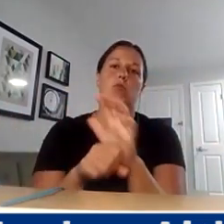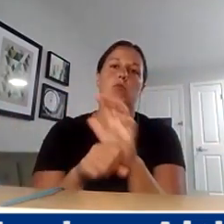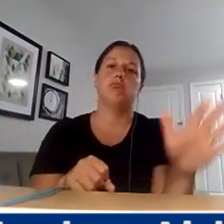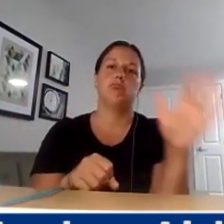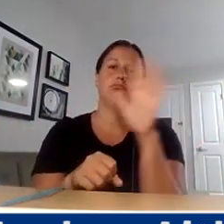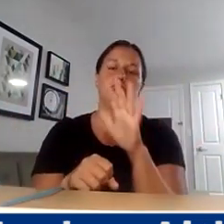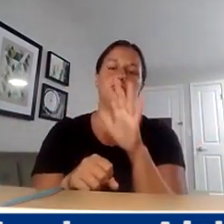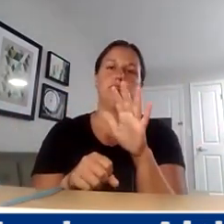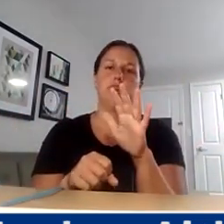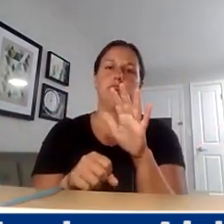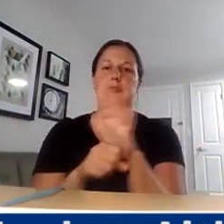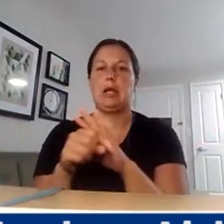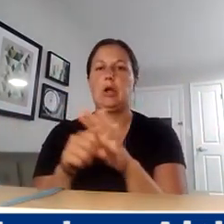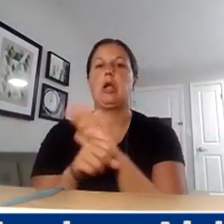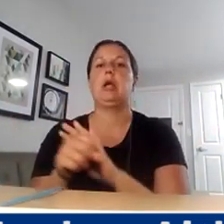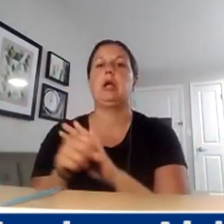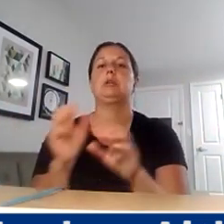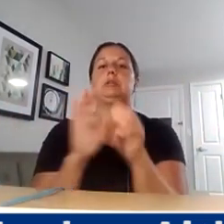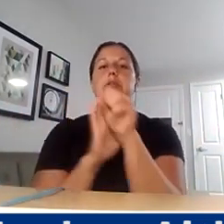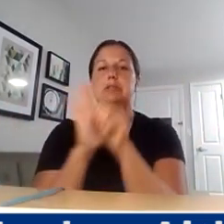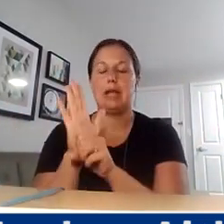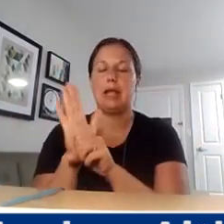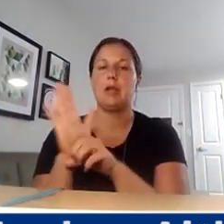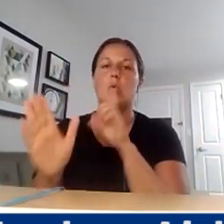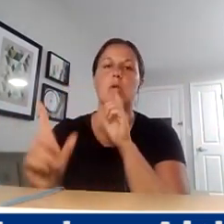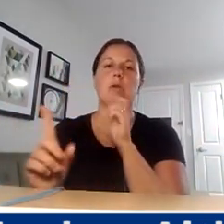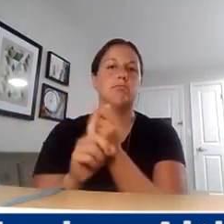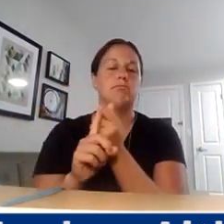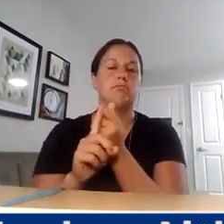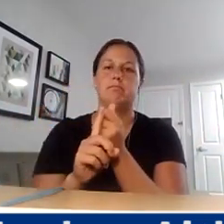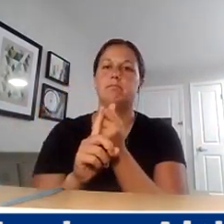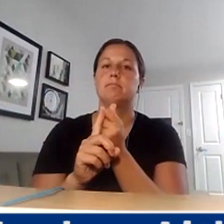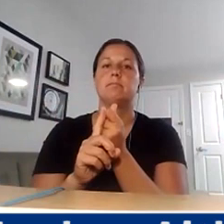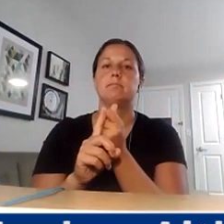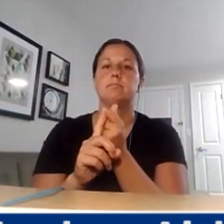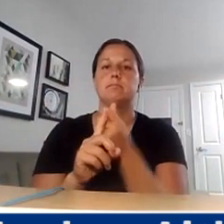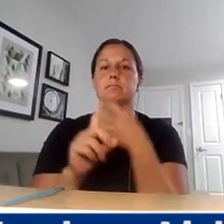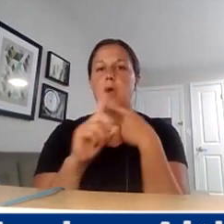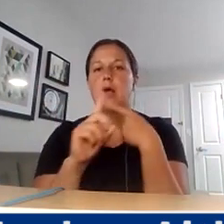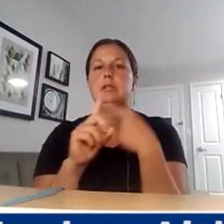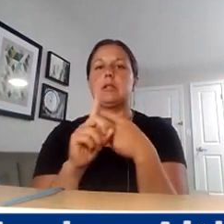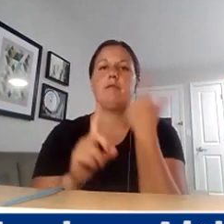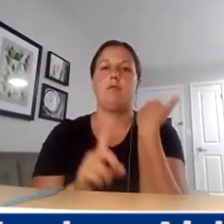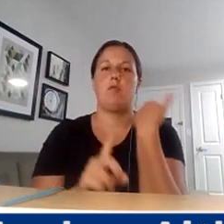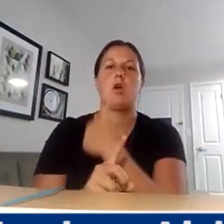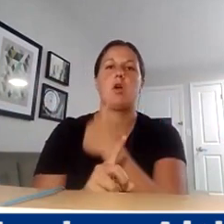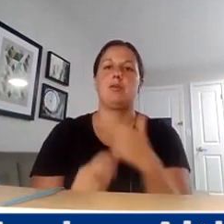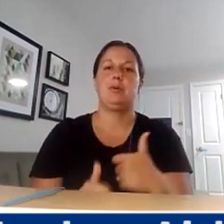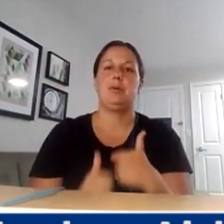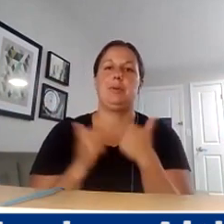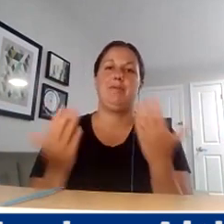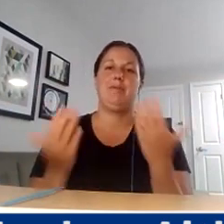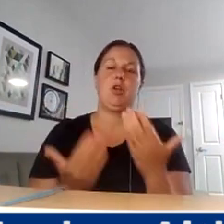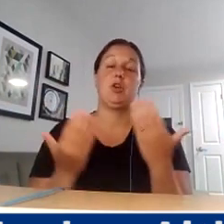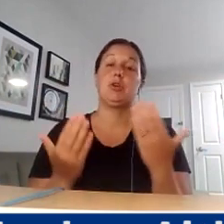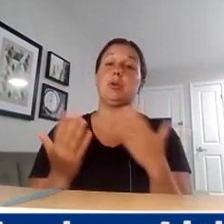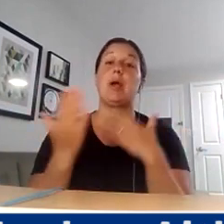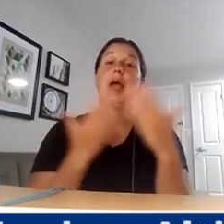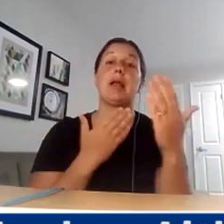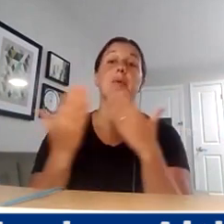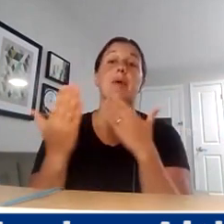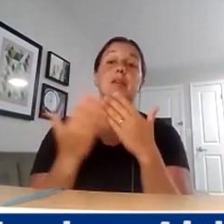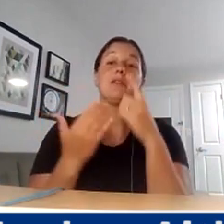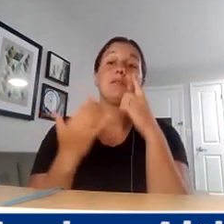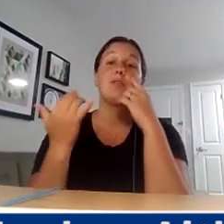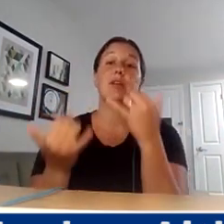in the state that will have a lot of practical benefit and impact for those of us that are living here today. So anyways, in the meantime,